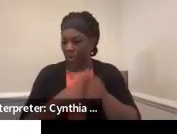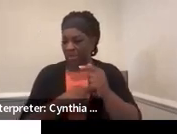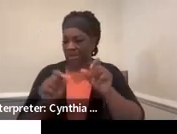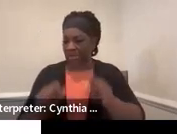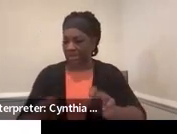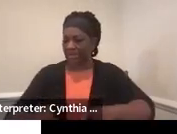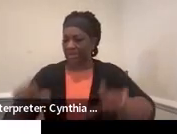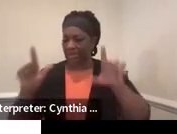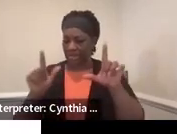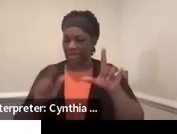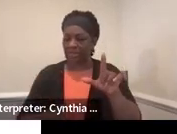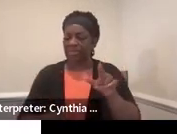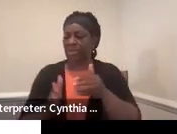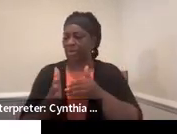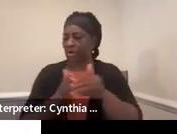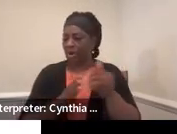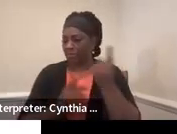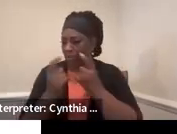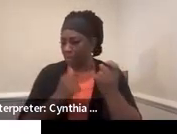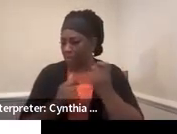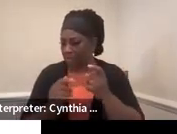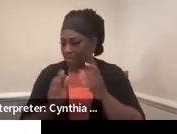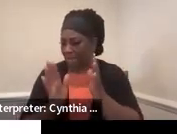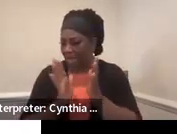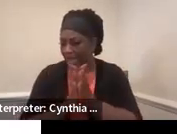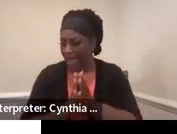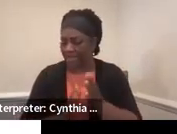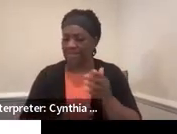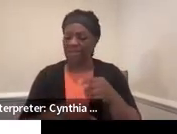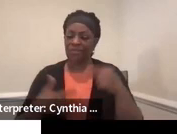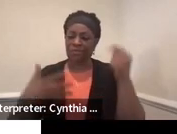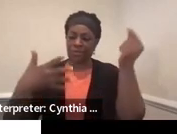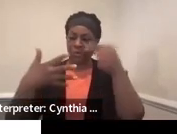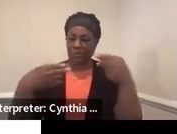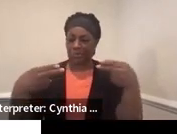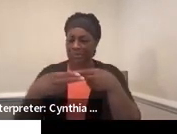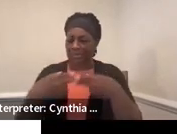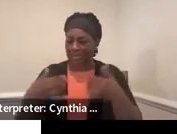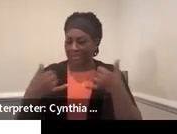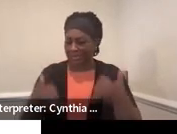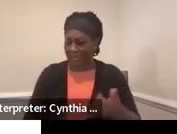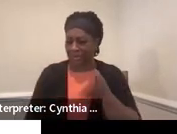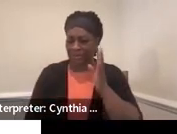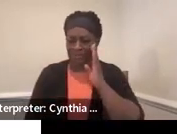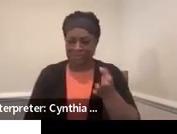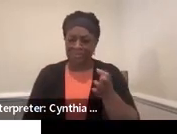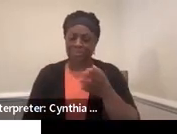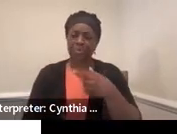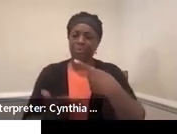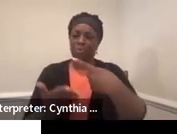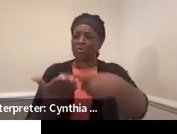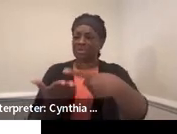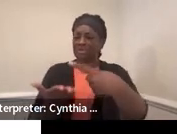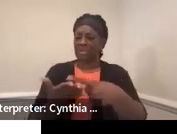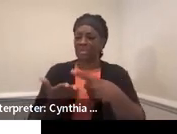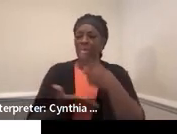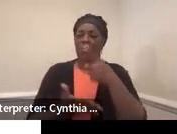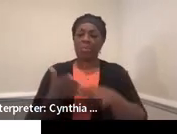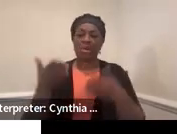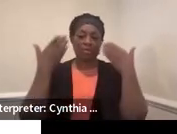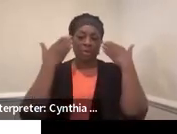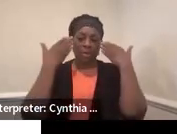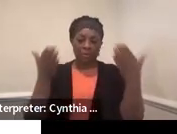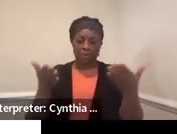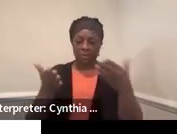So there's some frequently asked questions as we go through slides today. We're going to talk about what if you don't know the